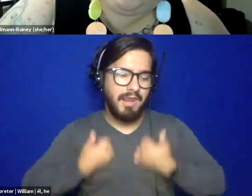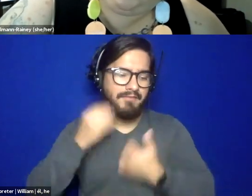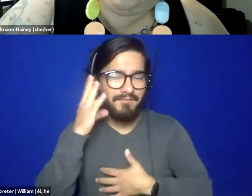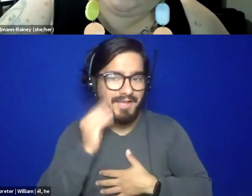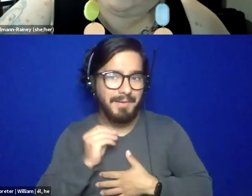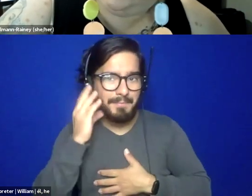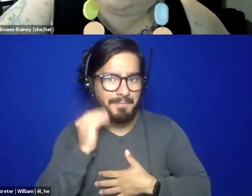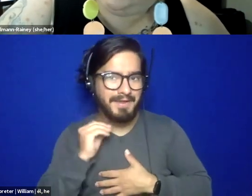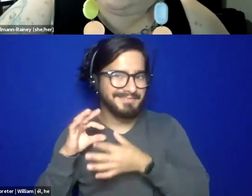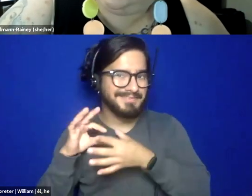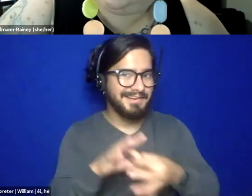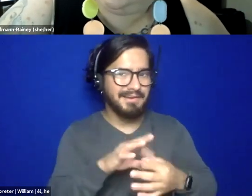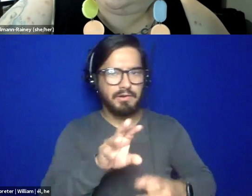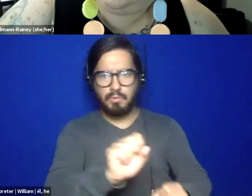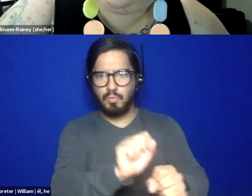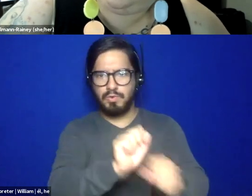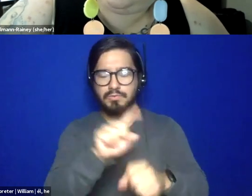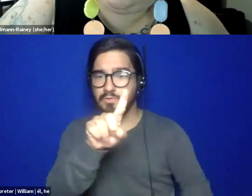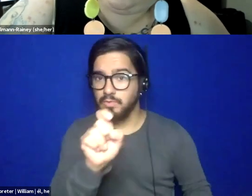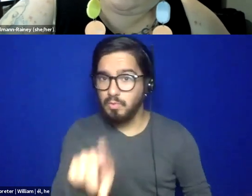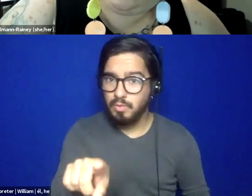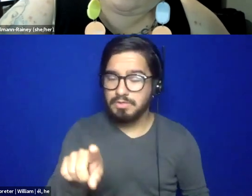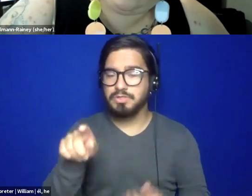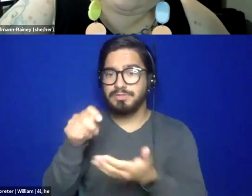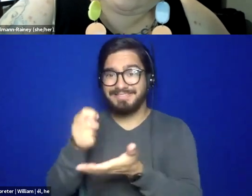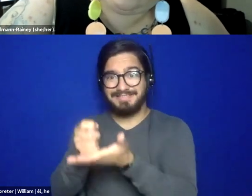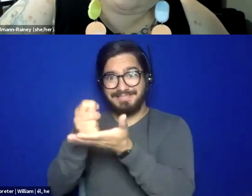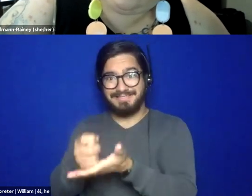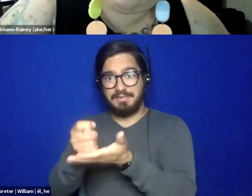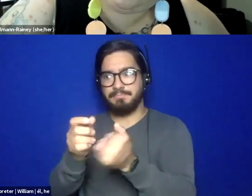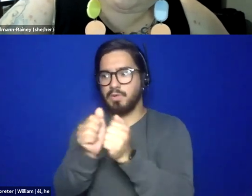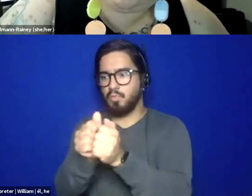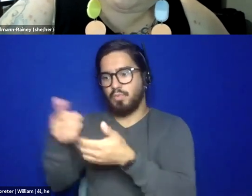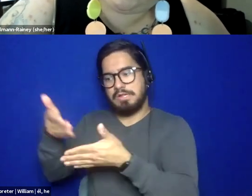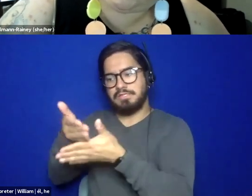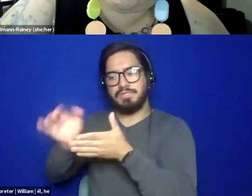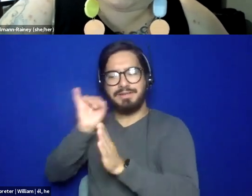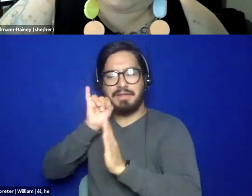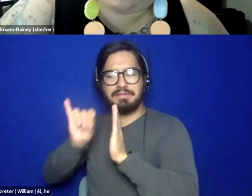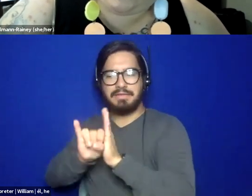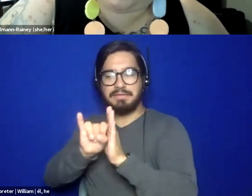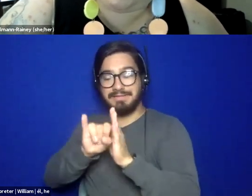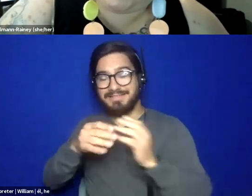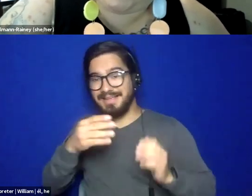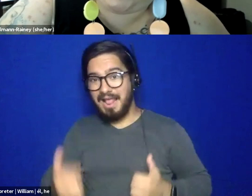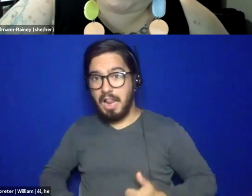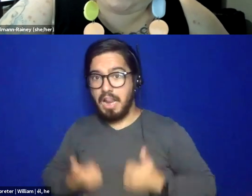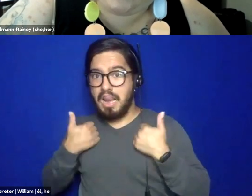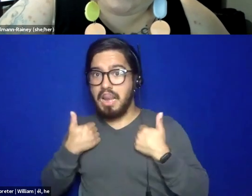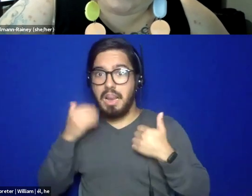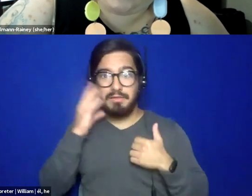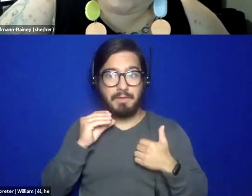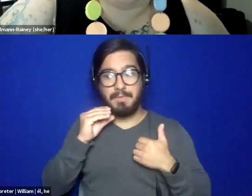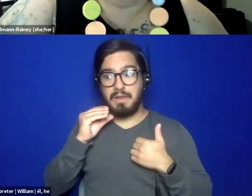the question that I have for you is even therapists with shared identities and lived experience with their clients can enact